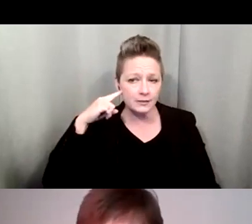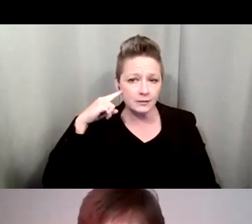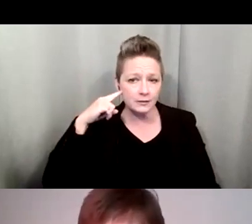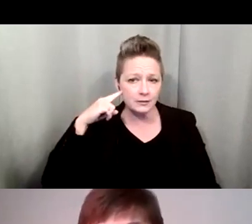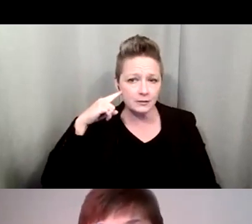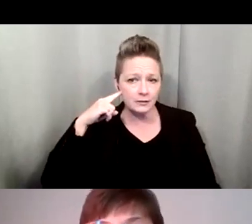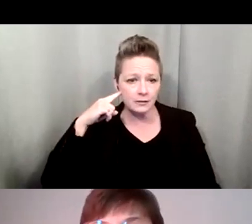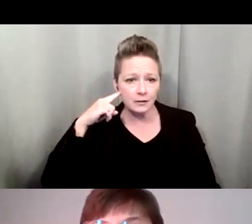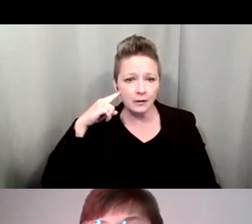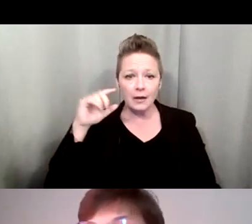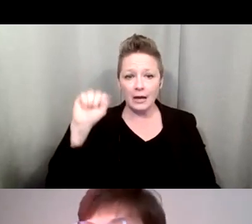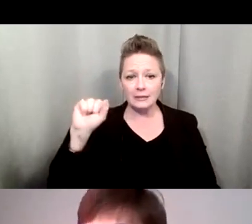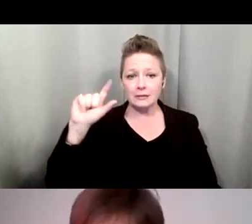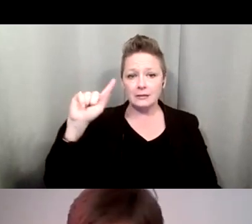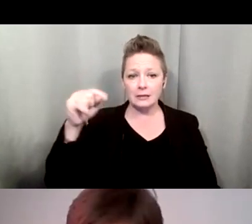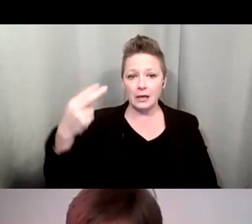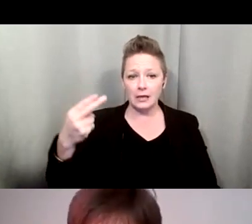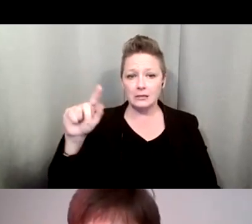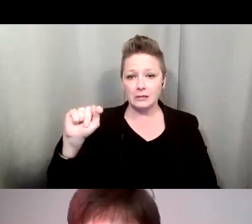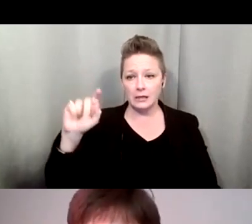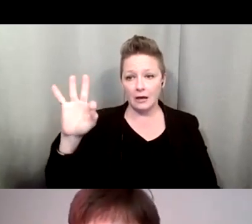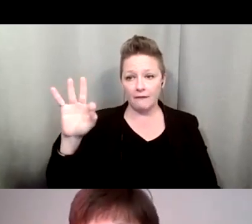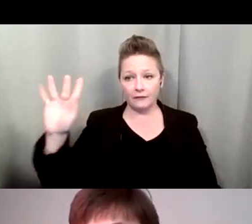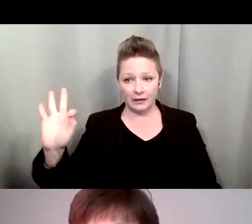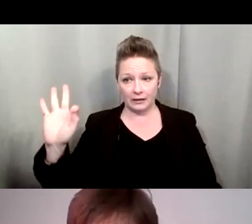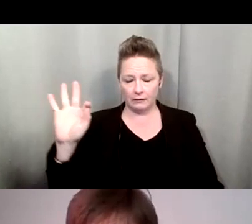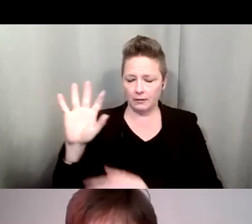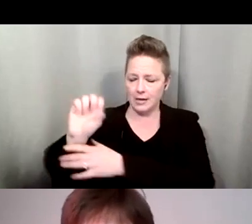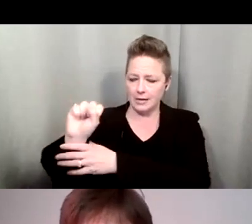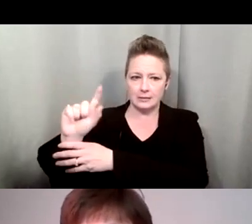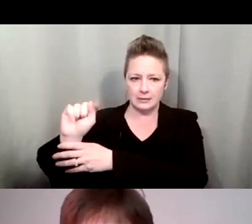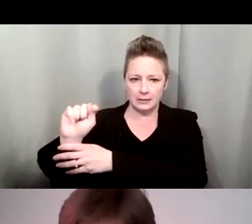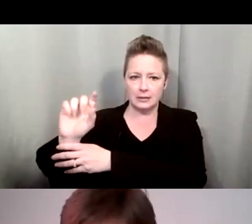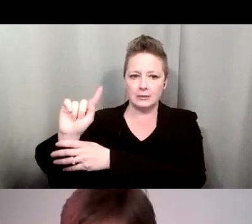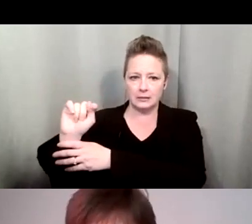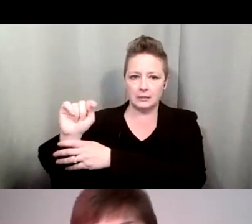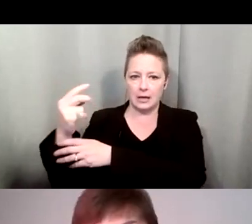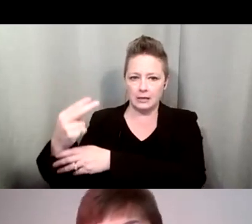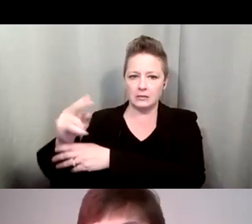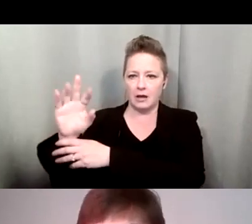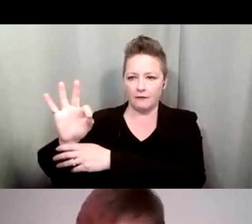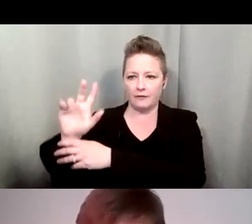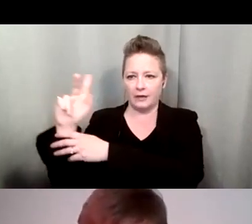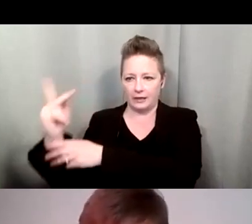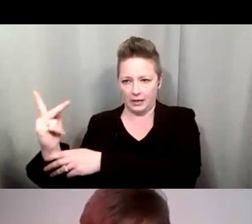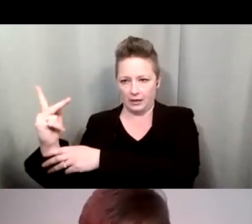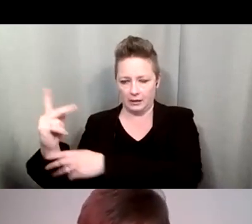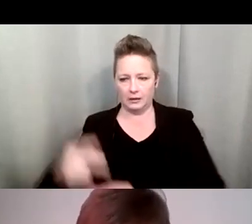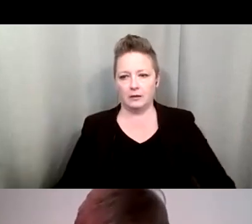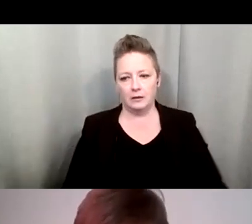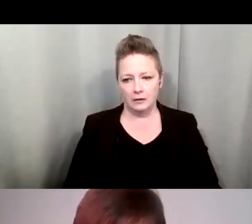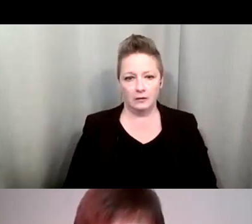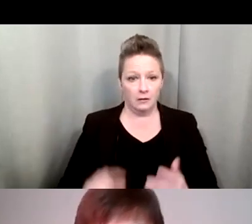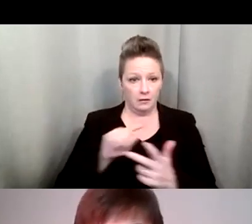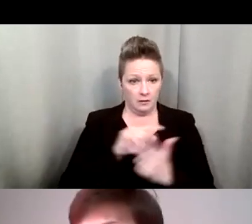sound letters are S-T-H-T-F-K. Those letters have been removed from the sentence below. As you are reading those sentences